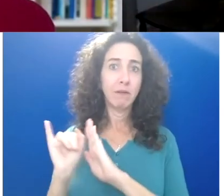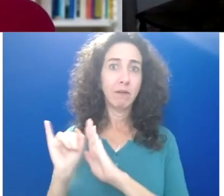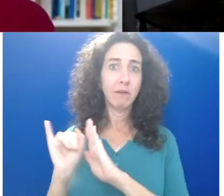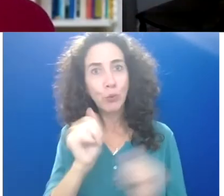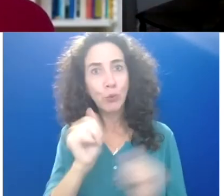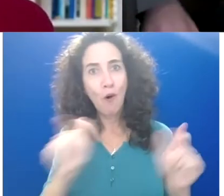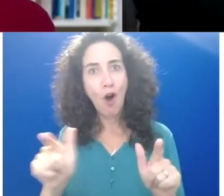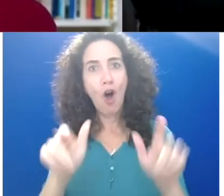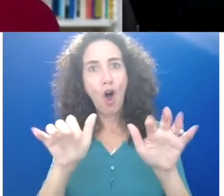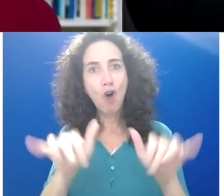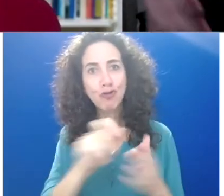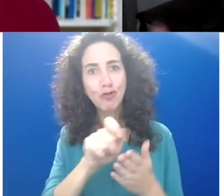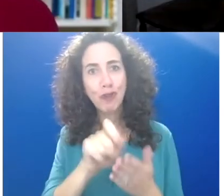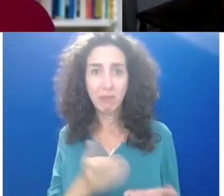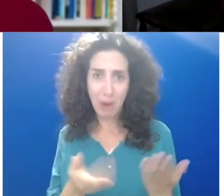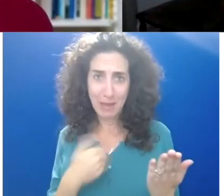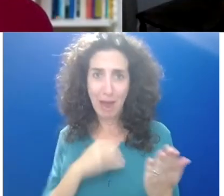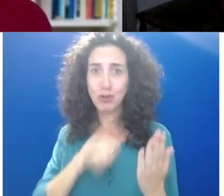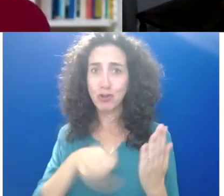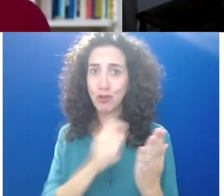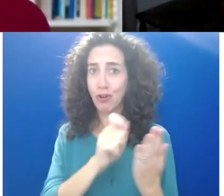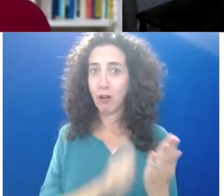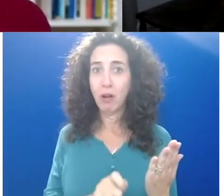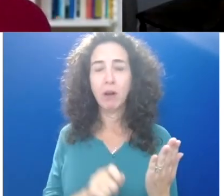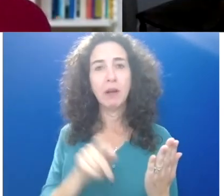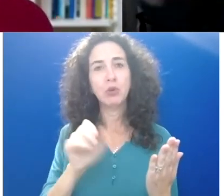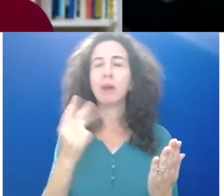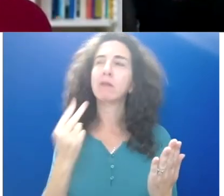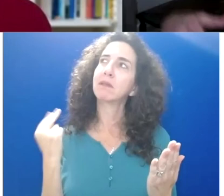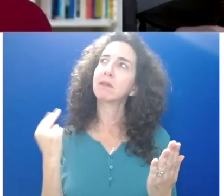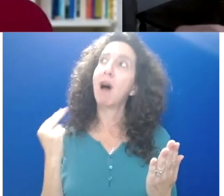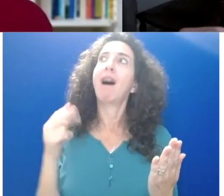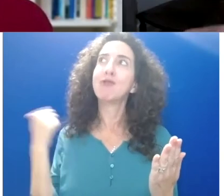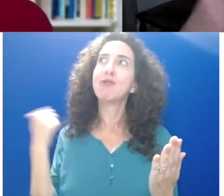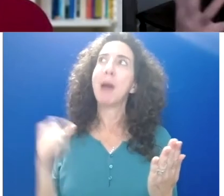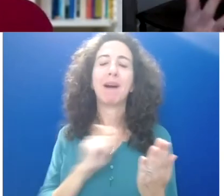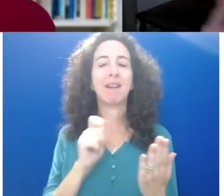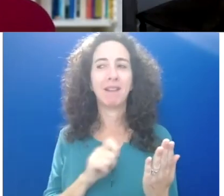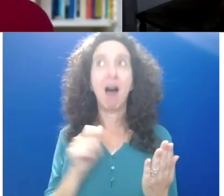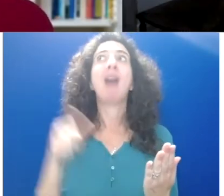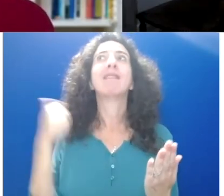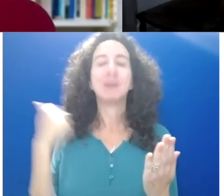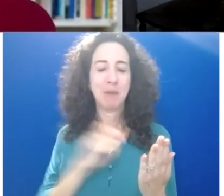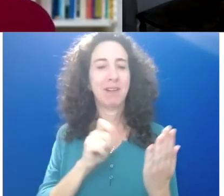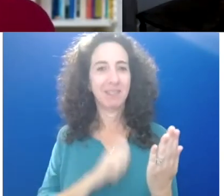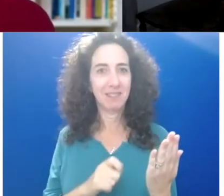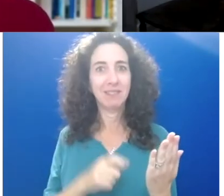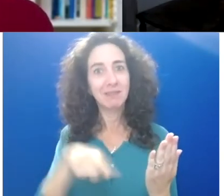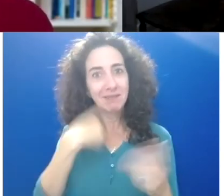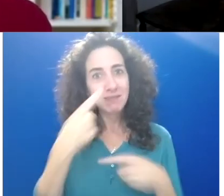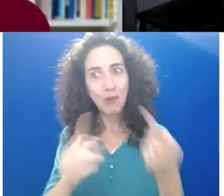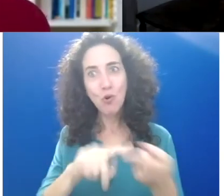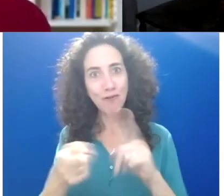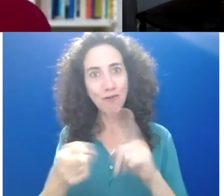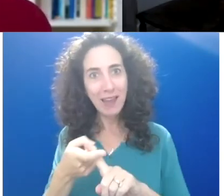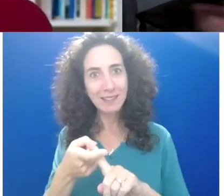actually have journals, but you can actually jot down some anecdotes and encourage your friends to do this too. It's a really interesting conversation starter, something